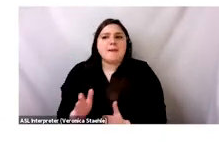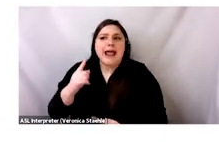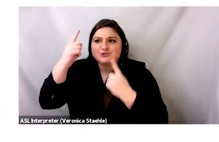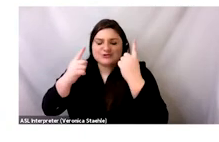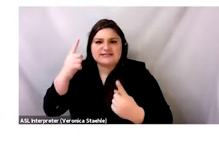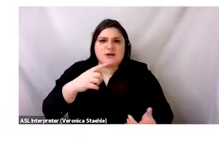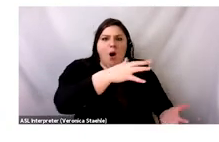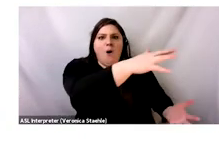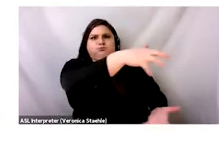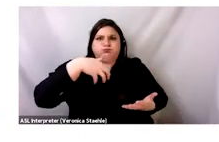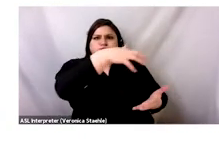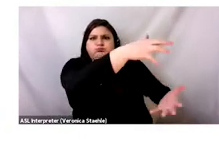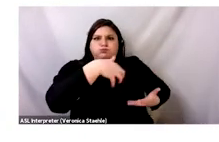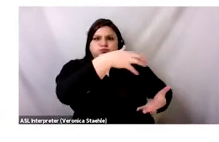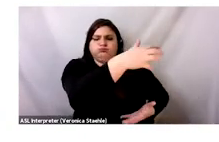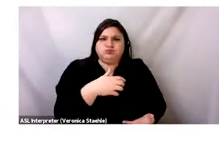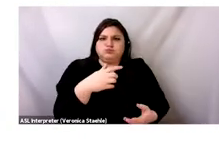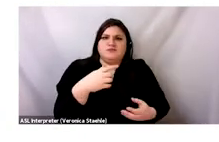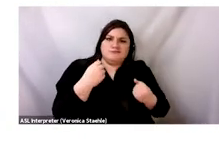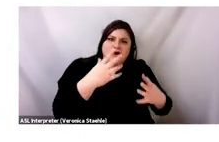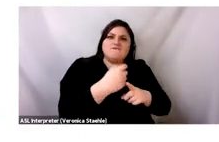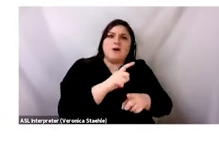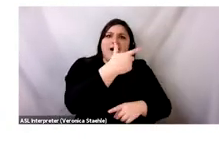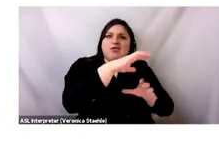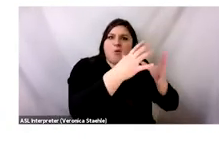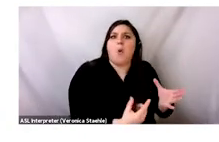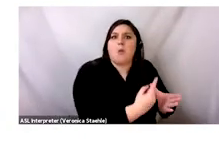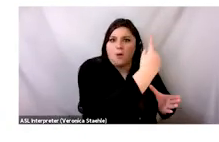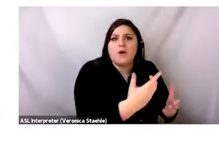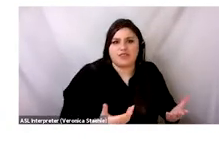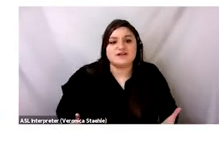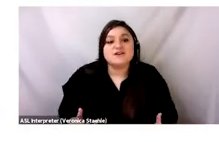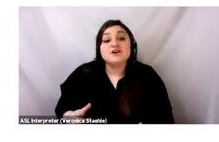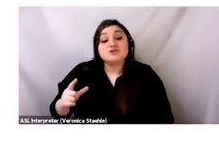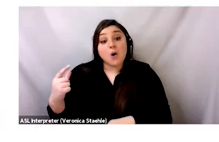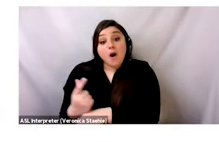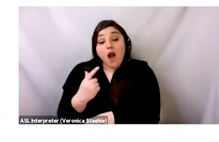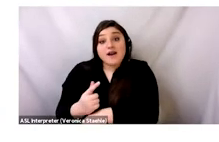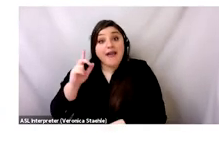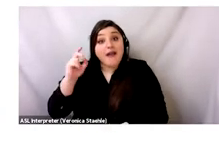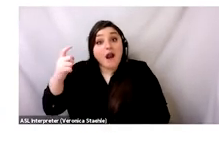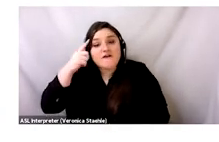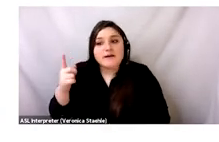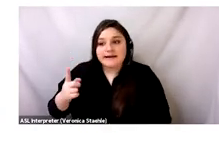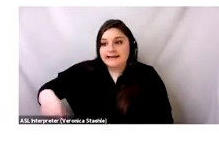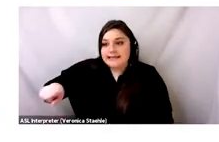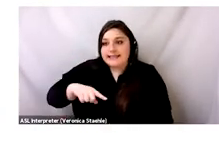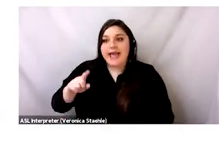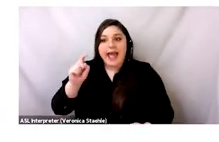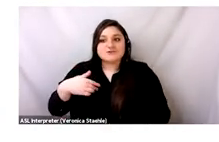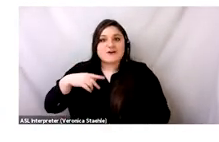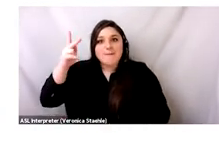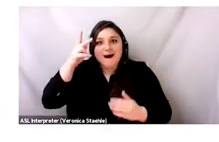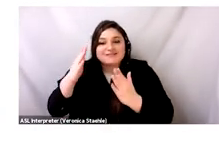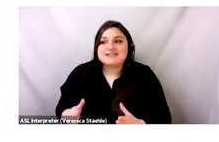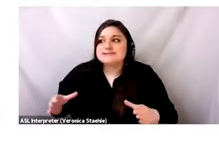things like secondhand clothing. So as a result, Pone filled up four years ahead of schedule. And the Guinean government is paying for all of this,